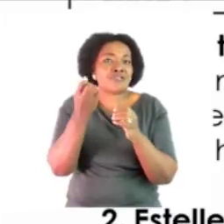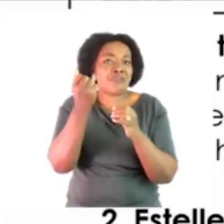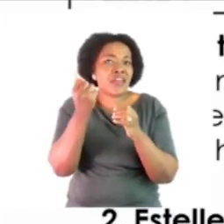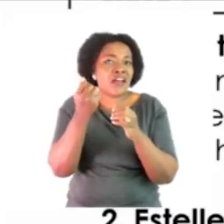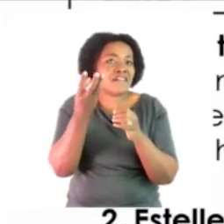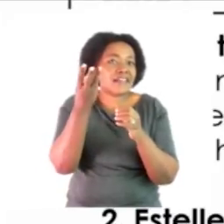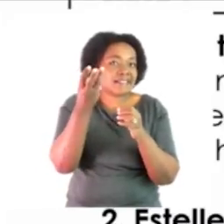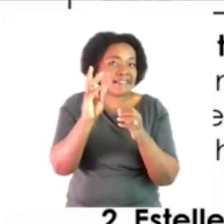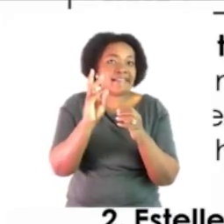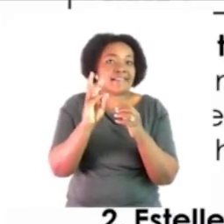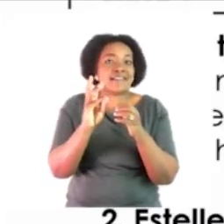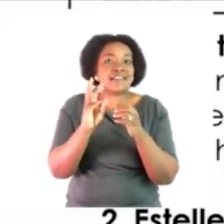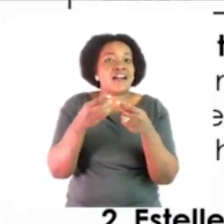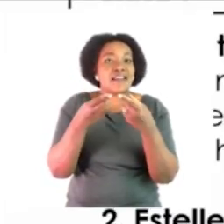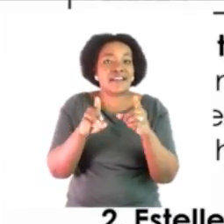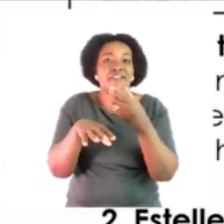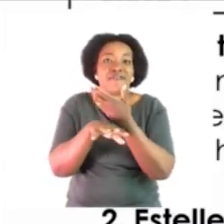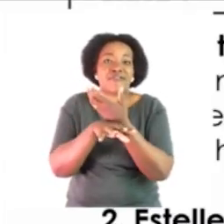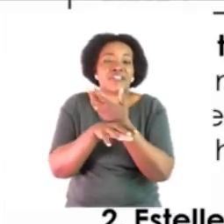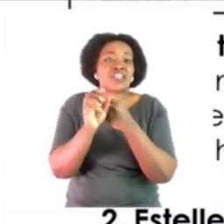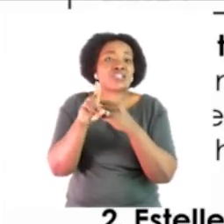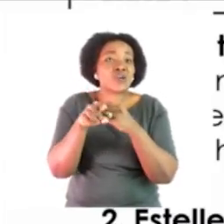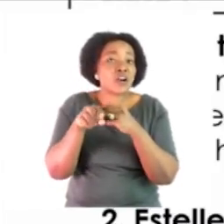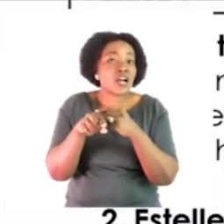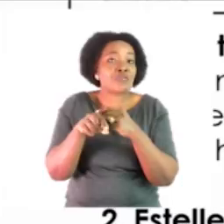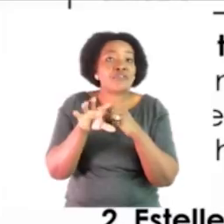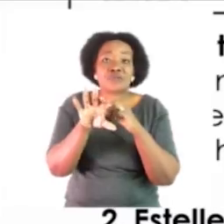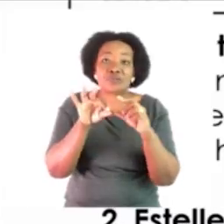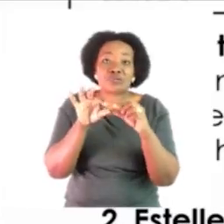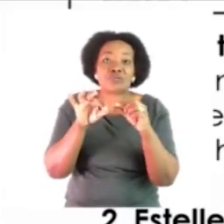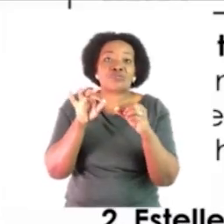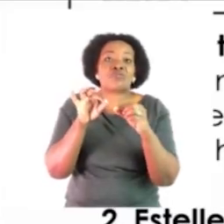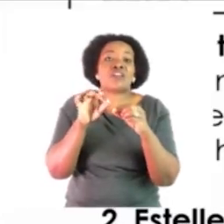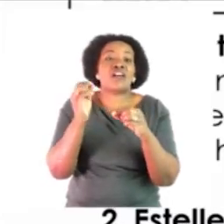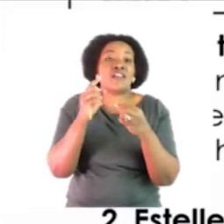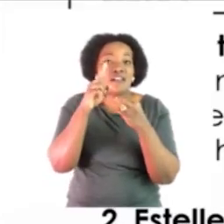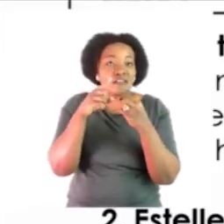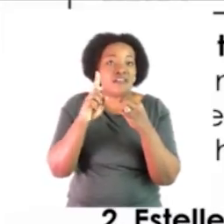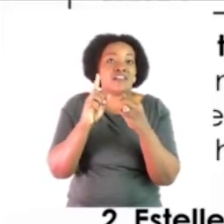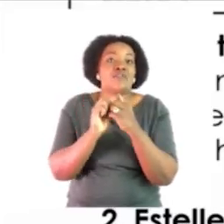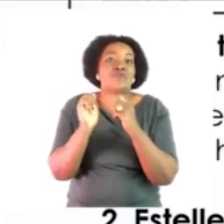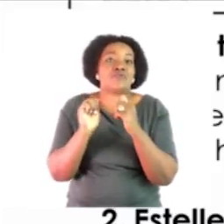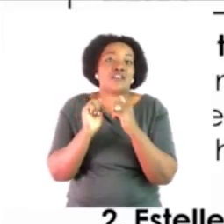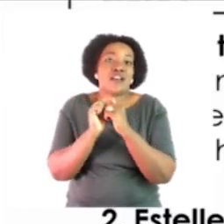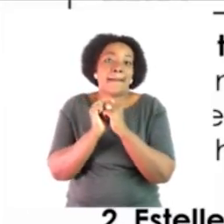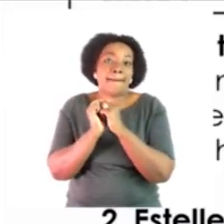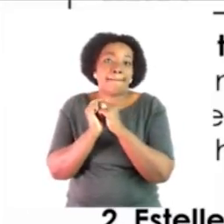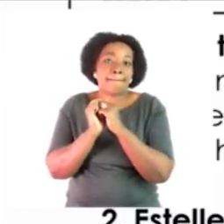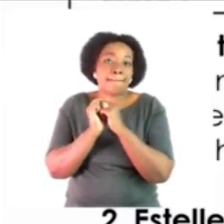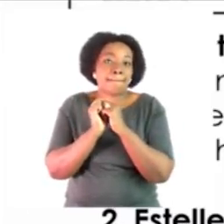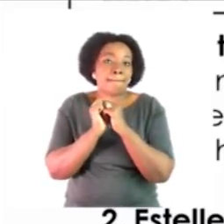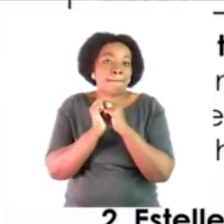two three four five six options to choose from so you only have to choose the correct